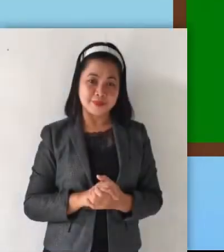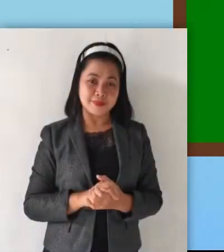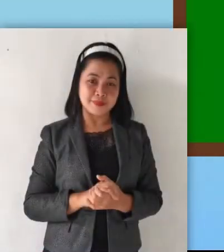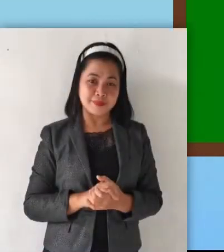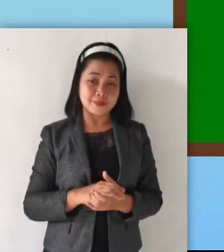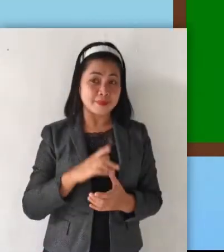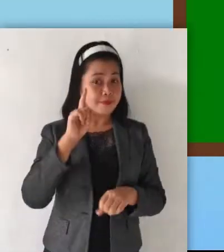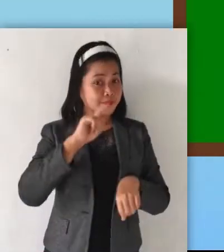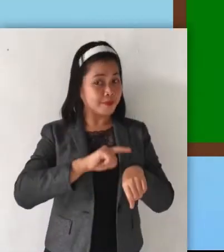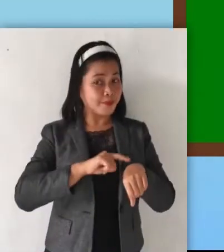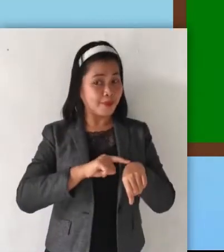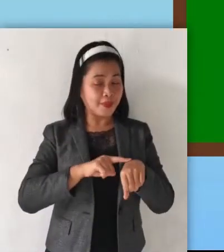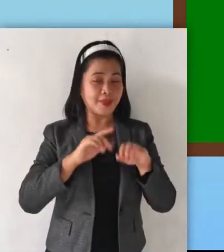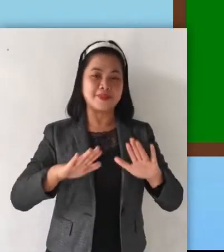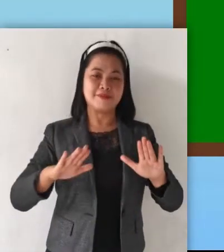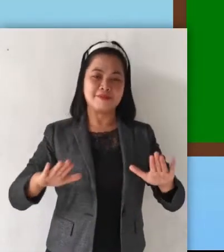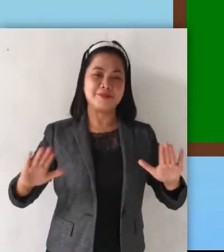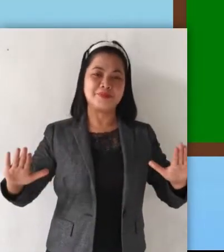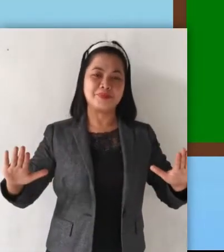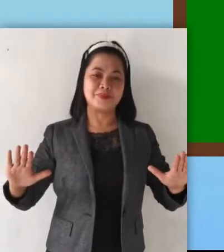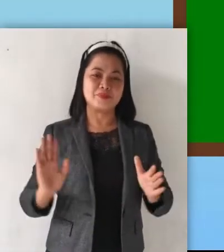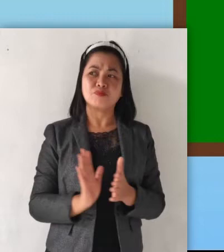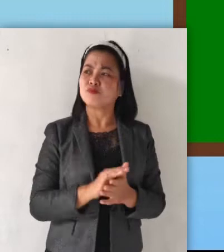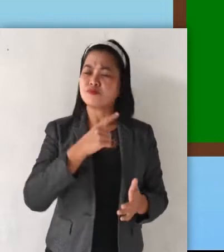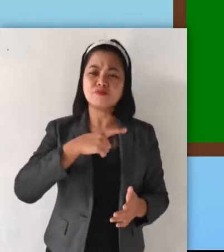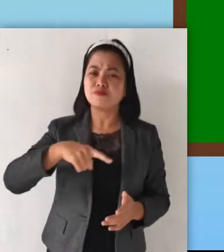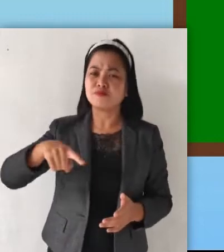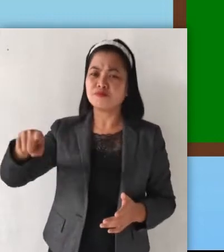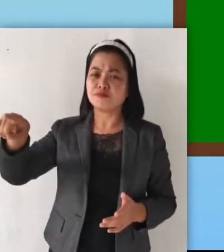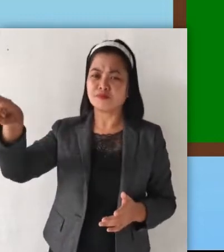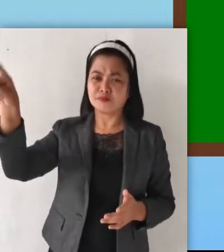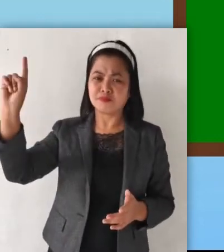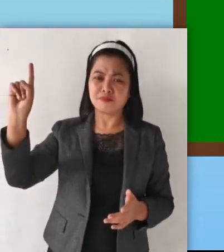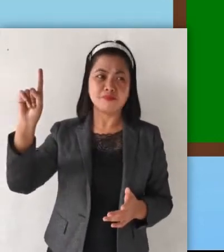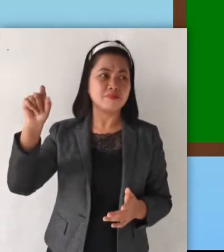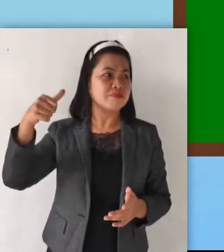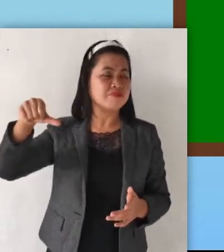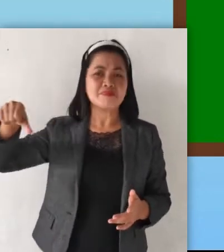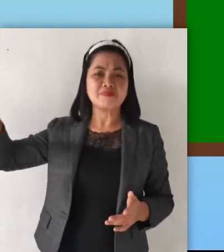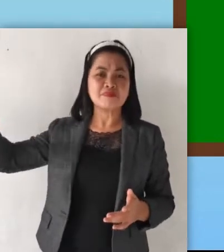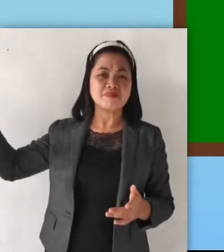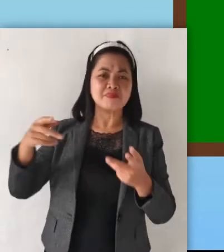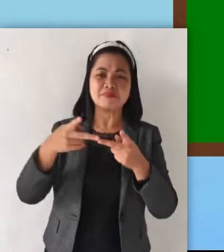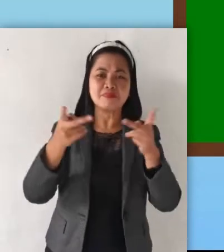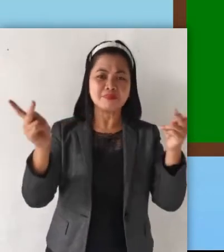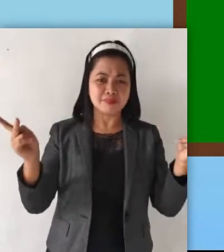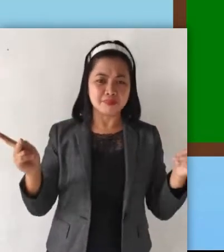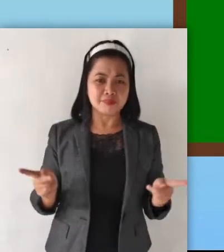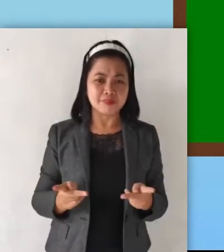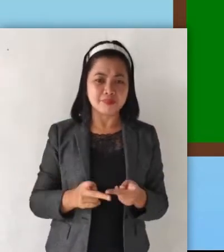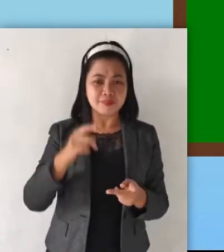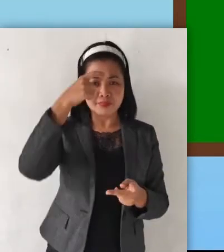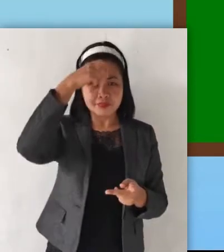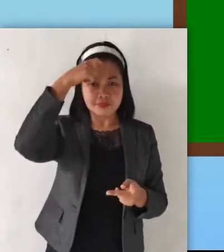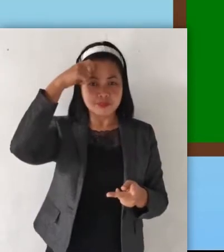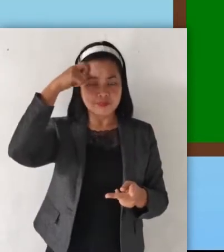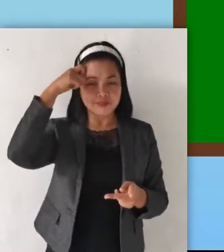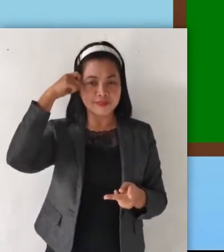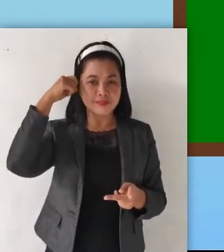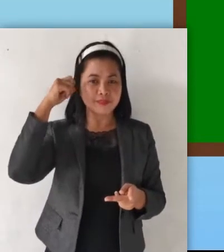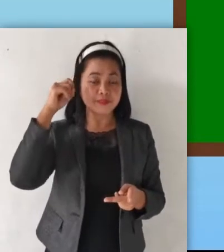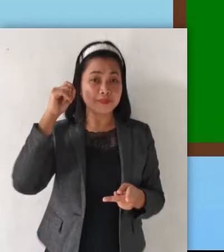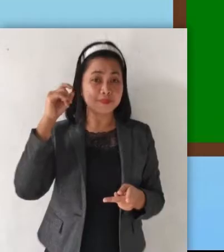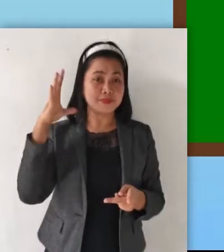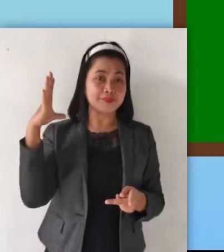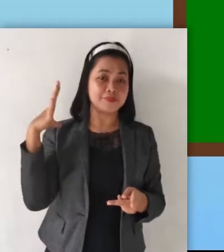Take your time, kids! Don't go away from your places because we will post for a short